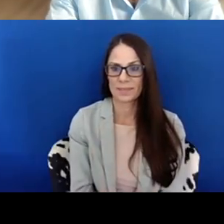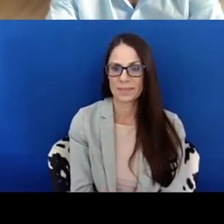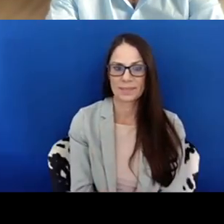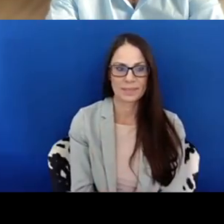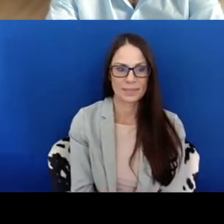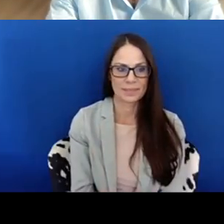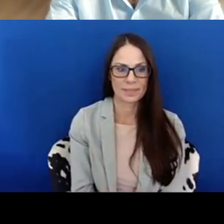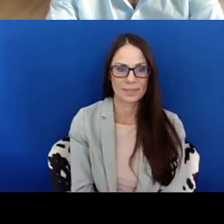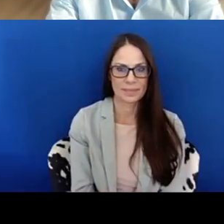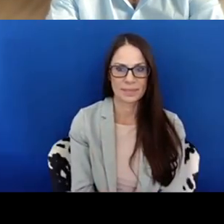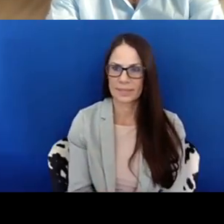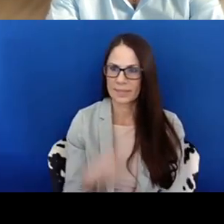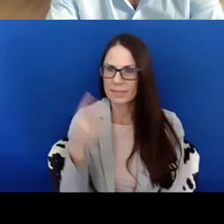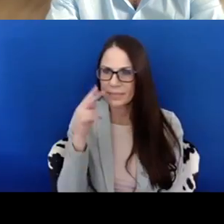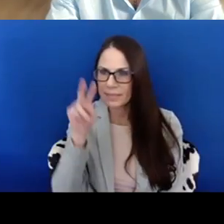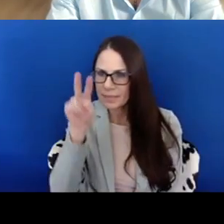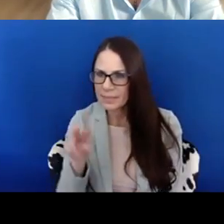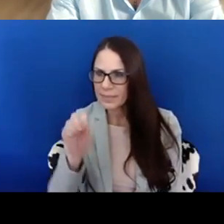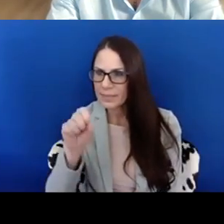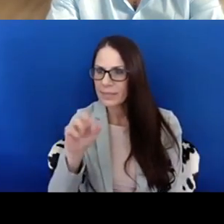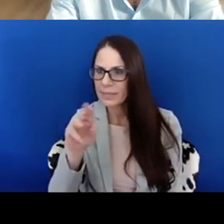I see Sarah.